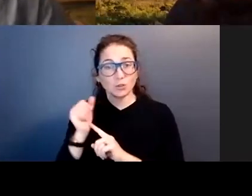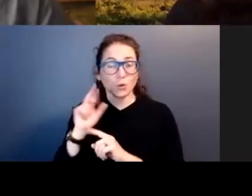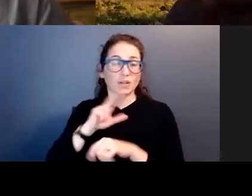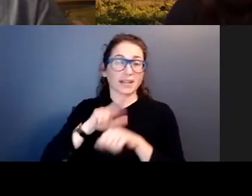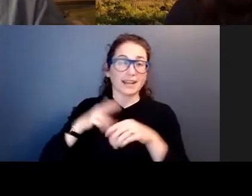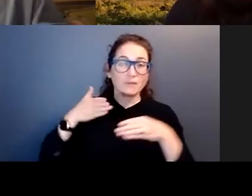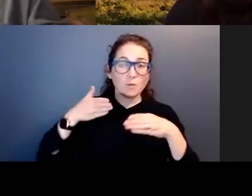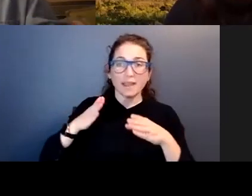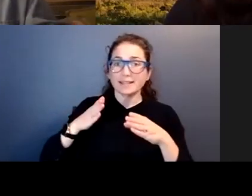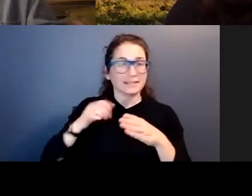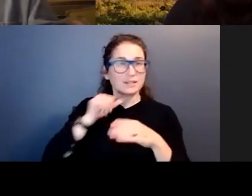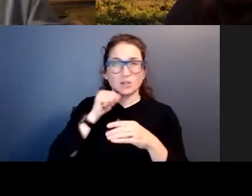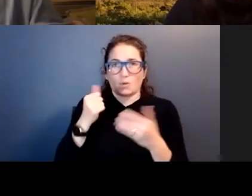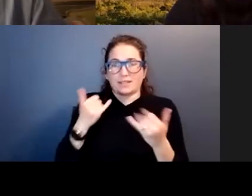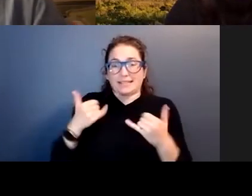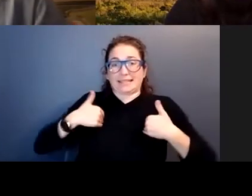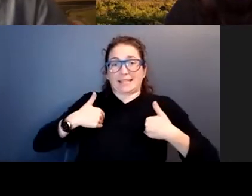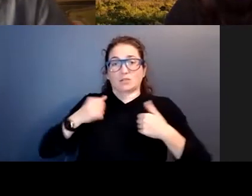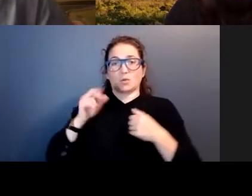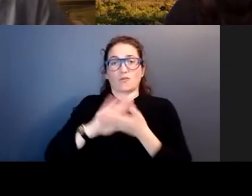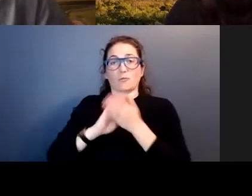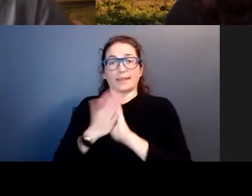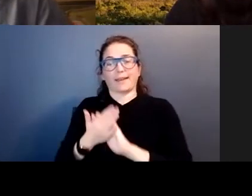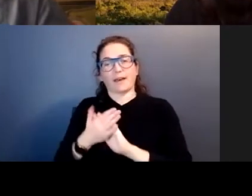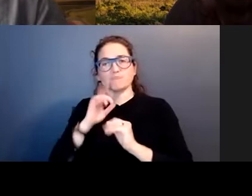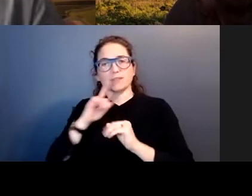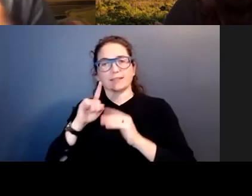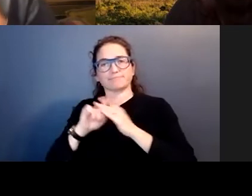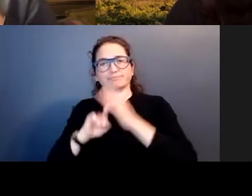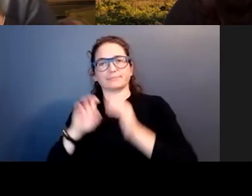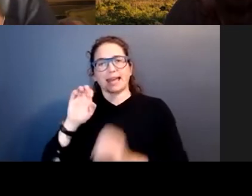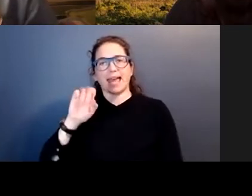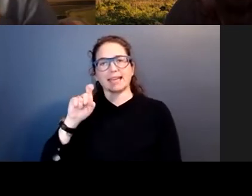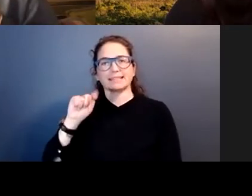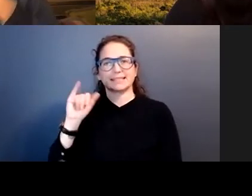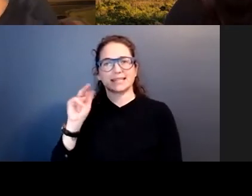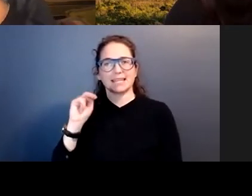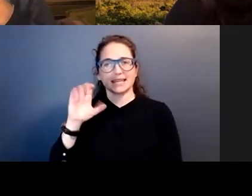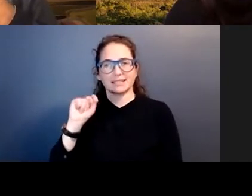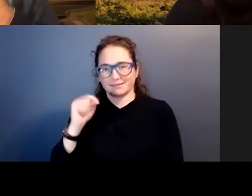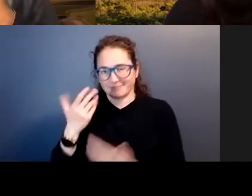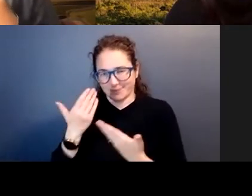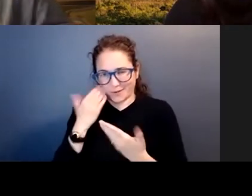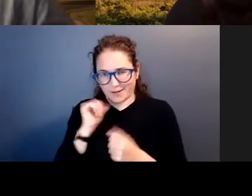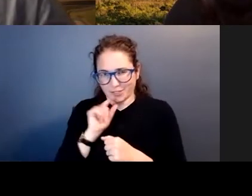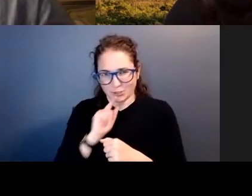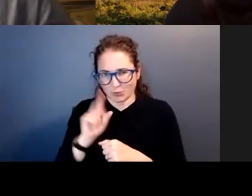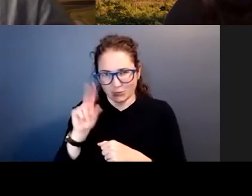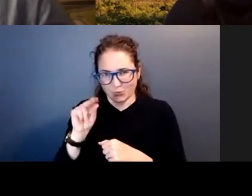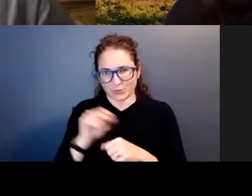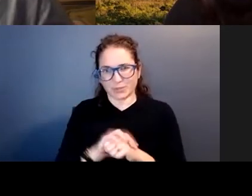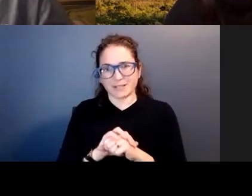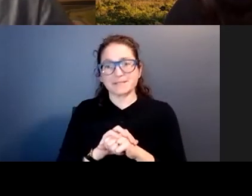ways no longer exists or have become extinct. So we know that not to be true. So